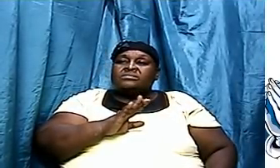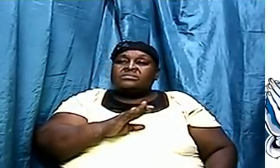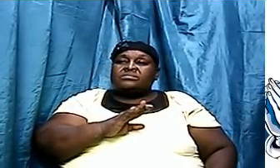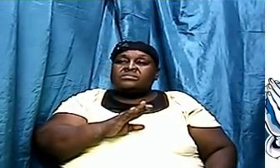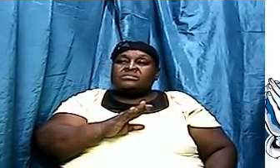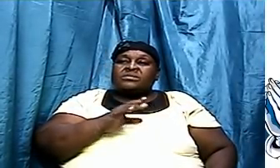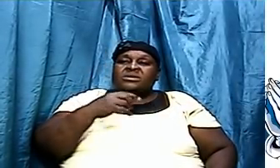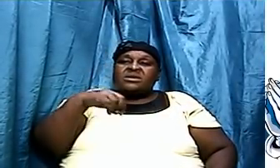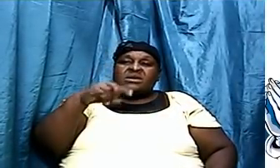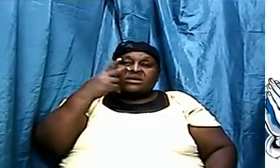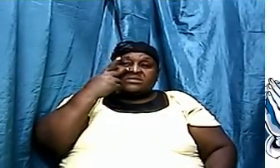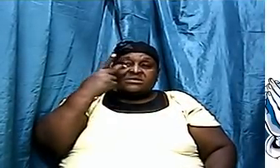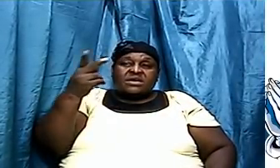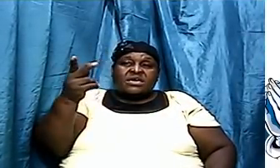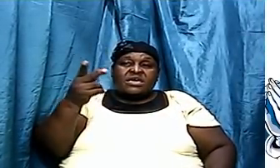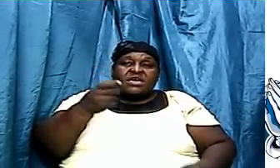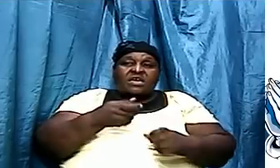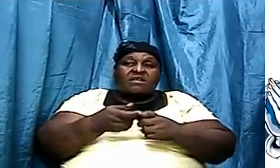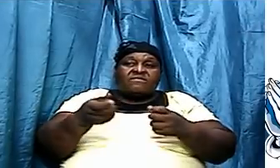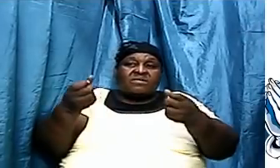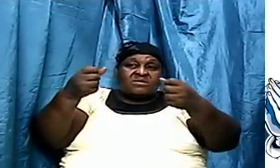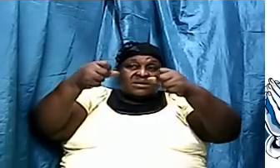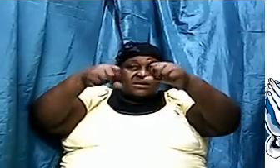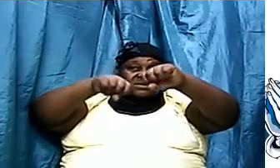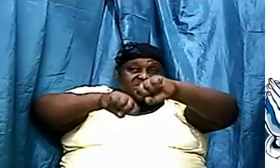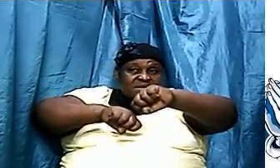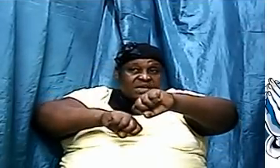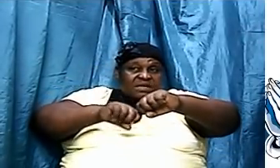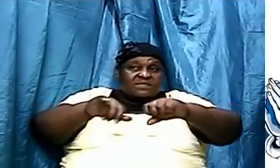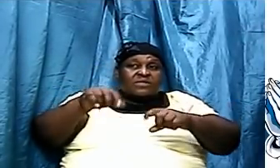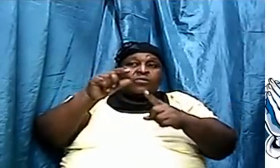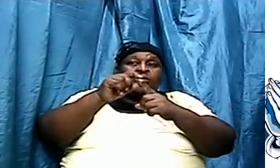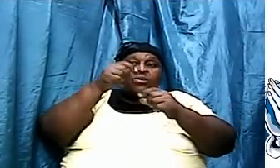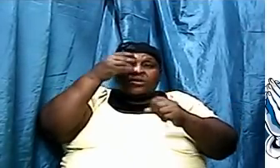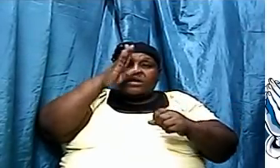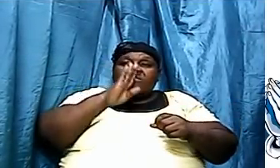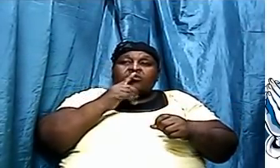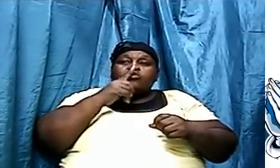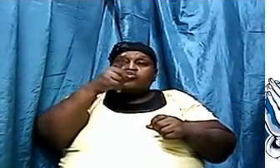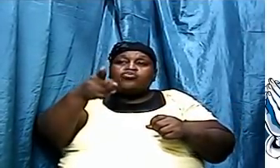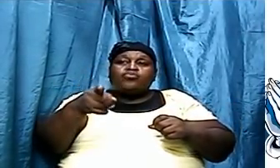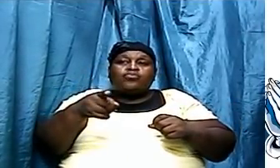we see from the science that the word of God was true all along